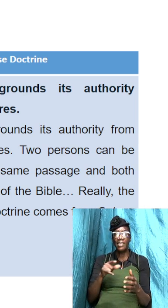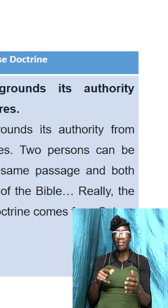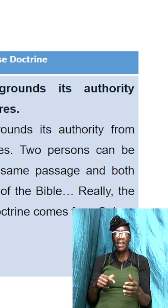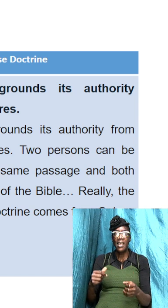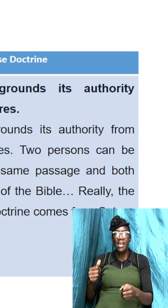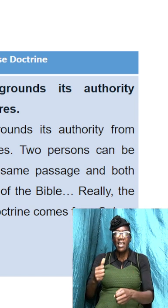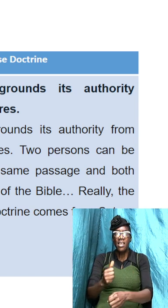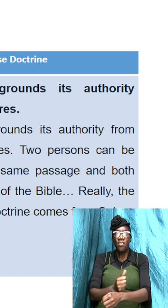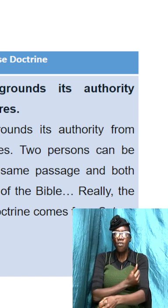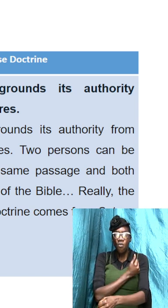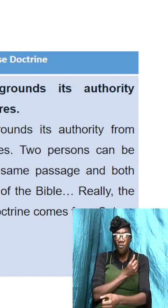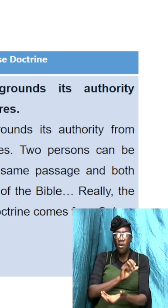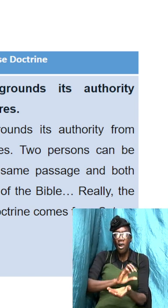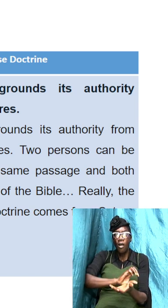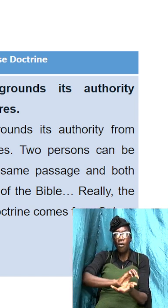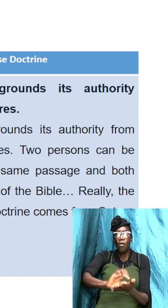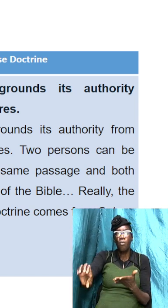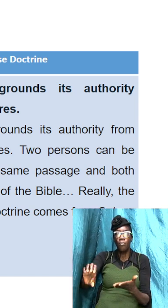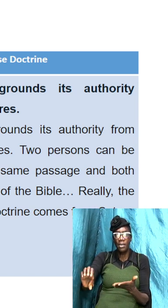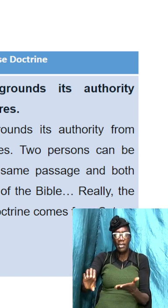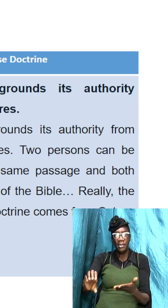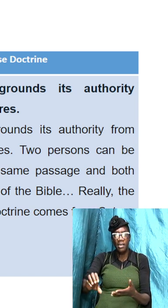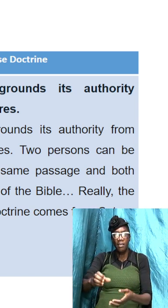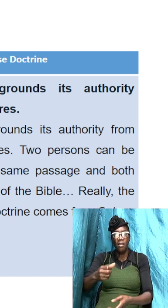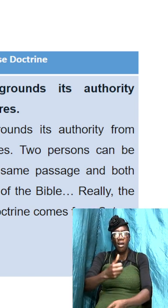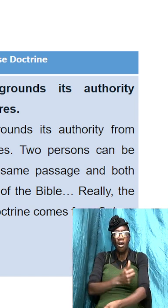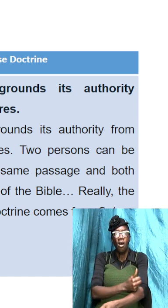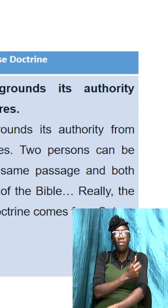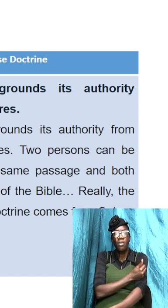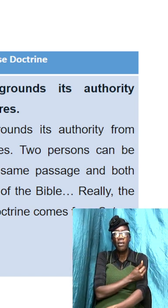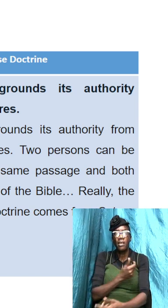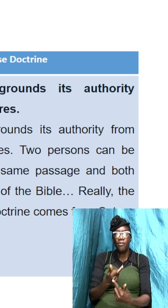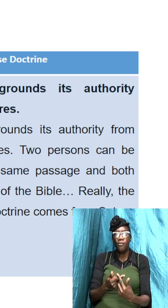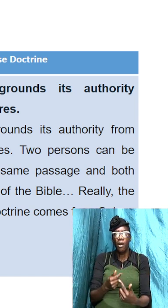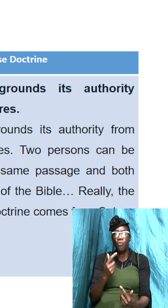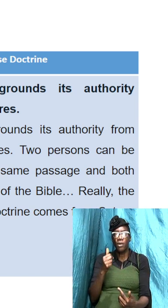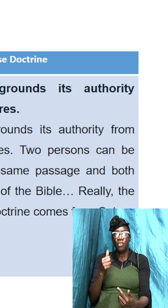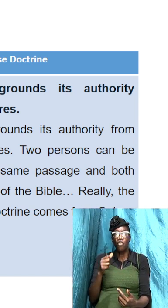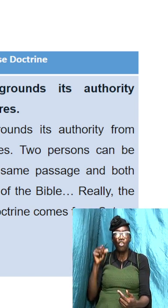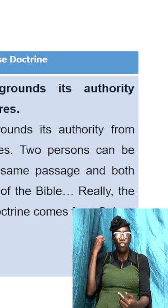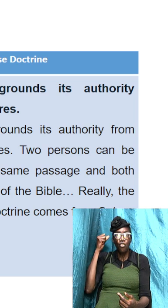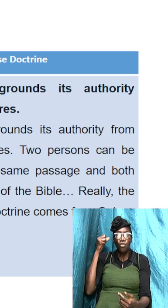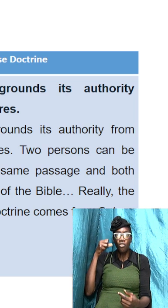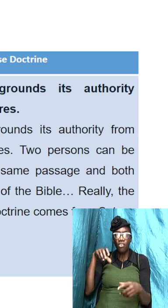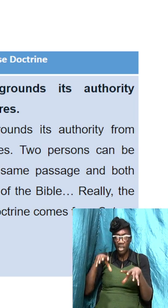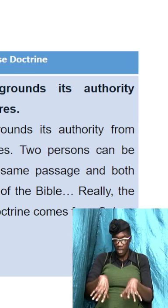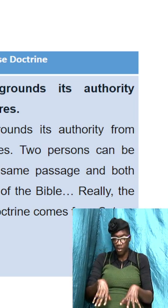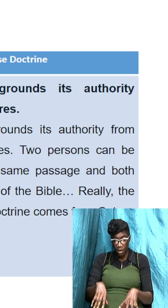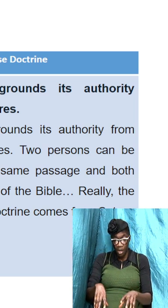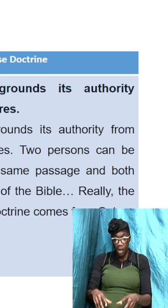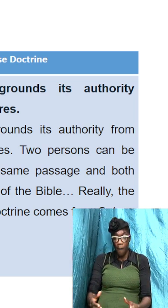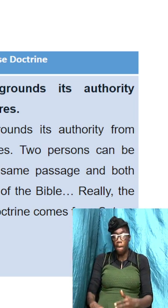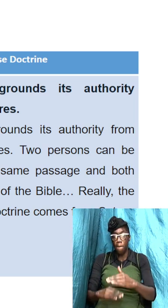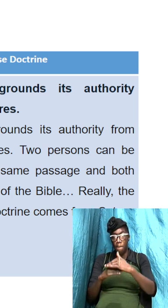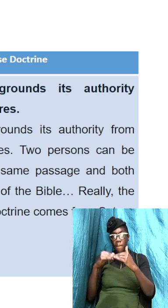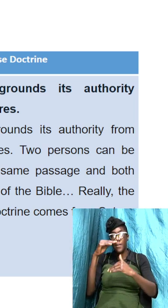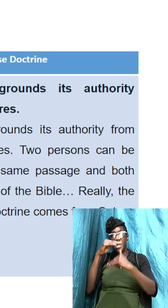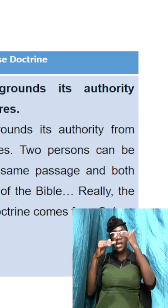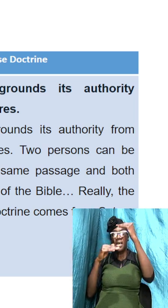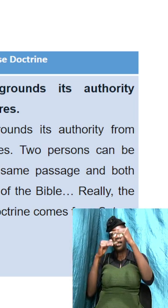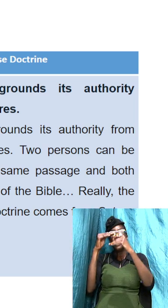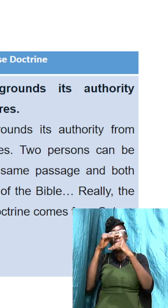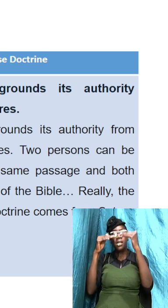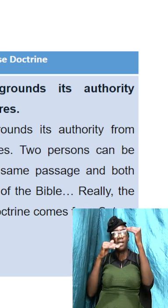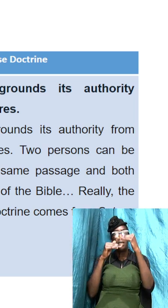complete and authoritative from which sound doctrine can be established so if